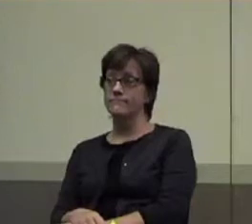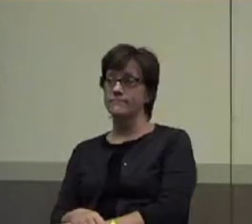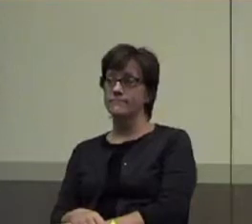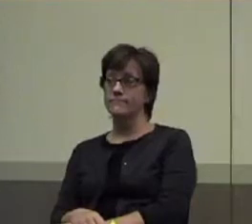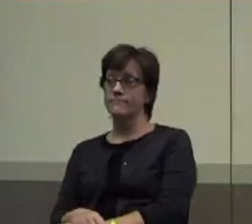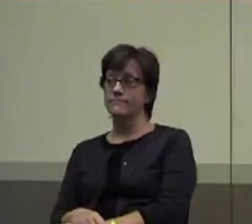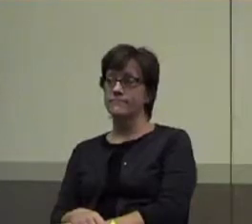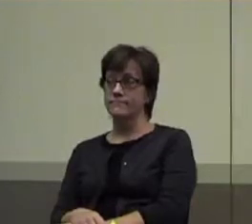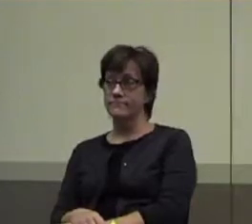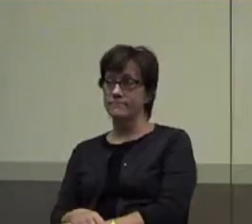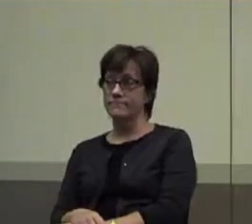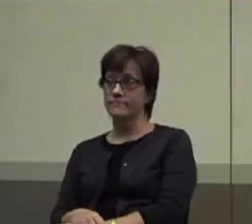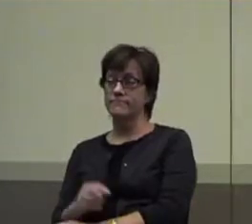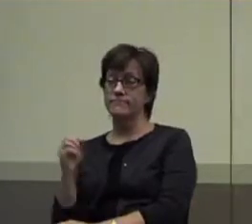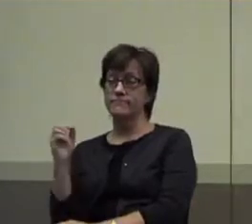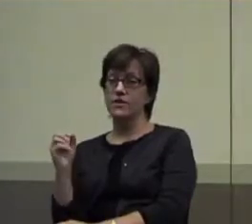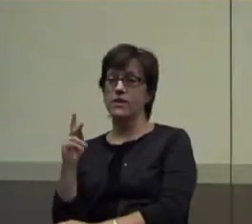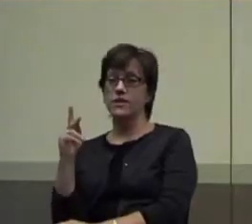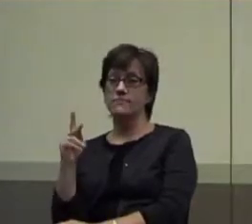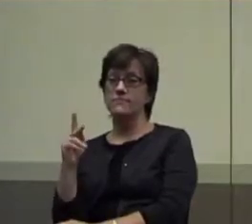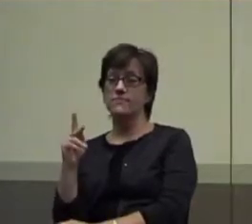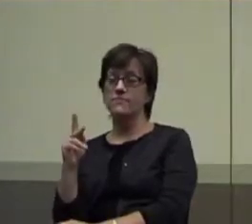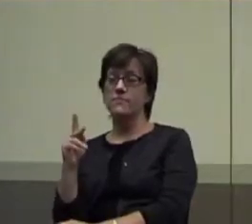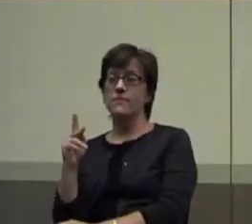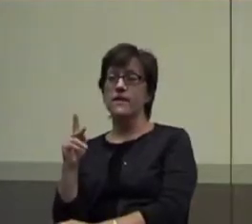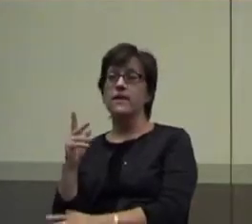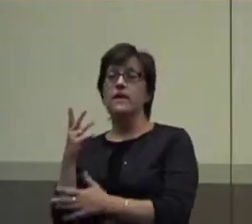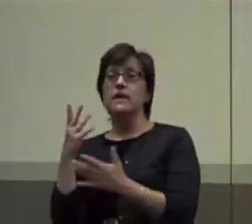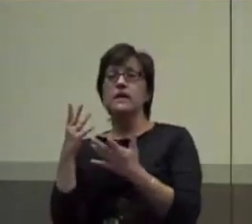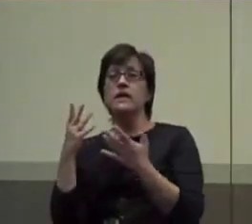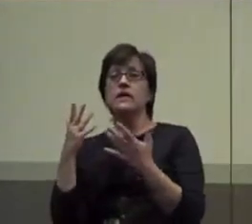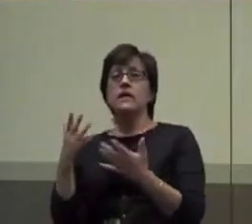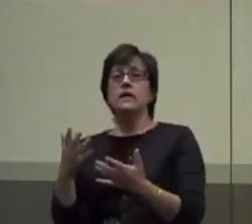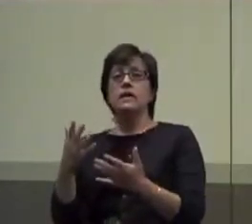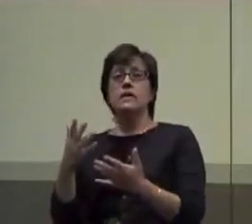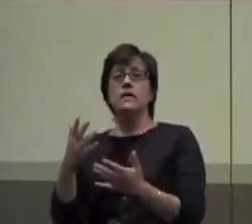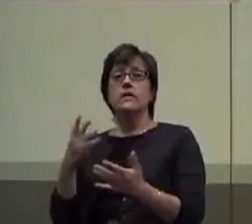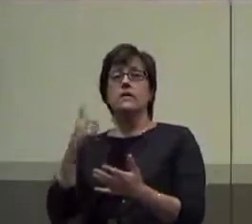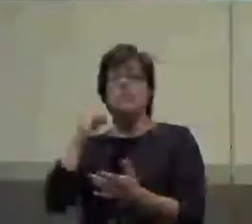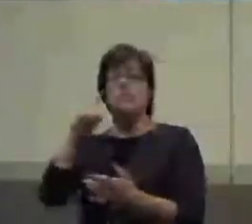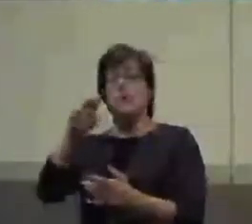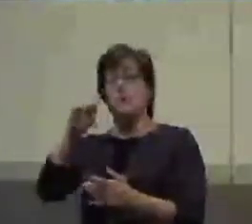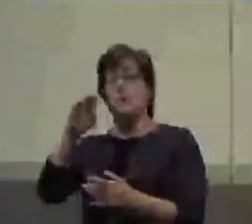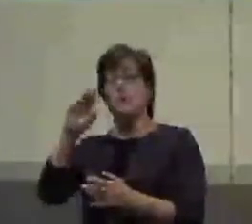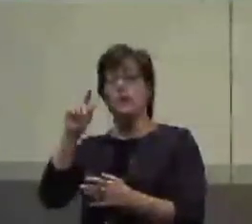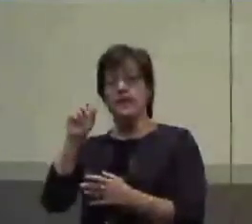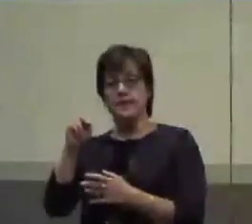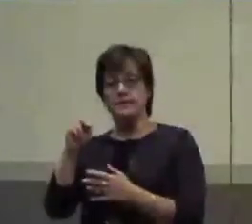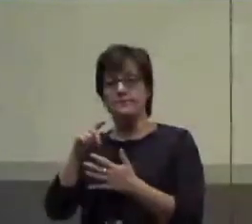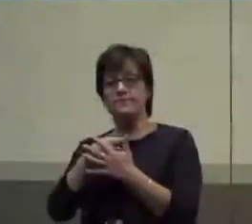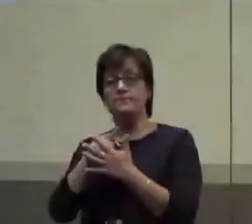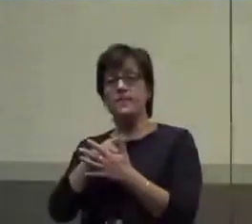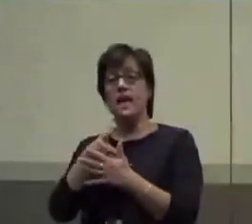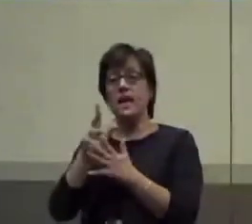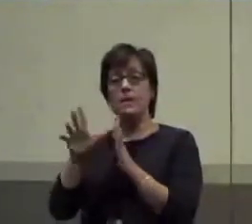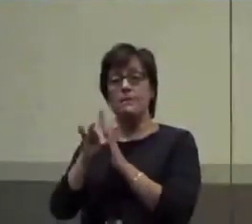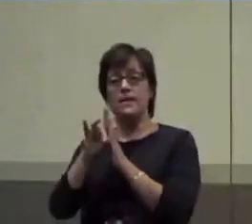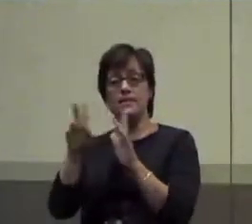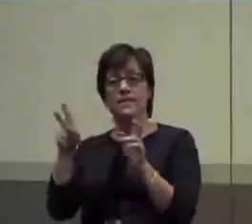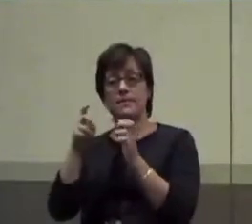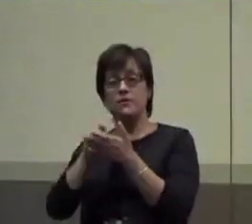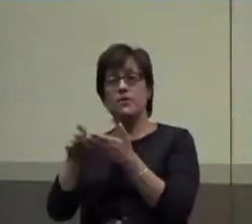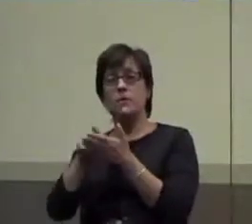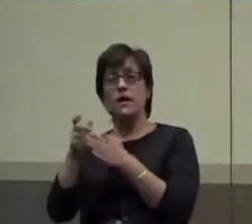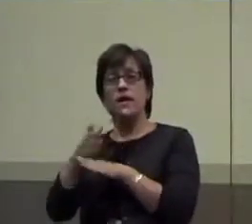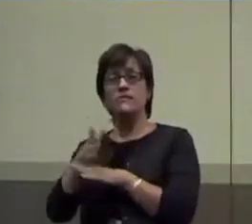Alright. So, for Morgan, let the student choose a topic to write about after writing five